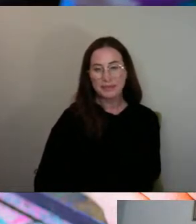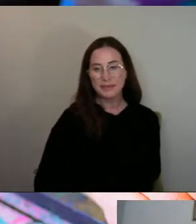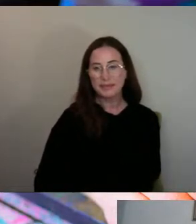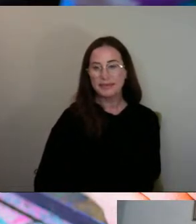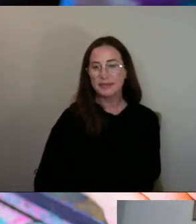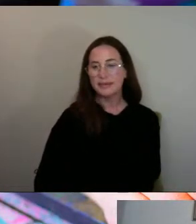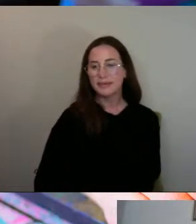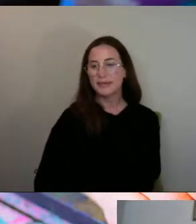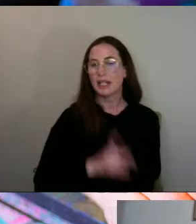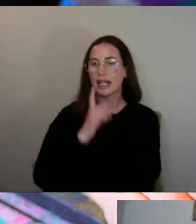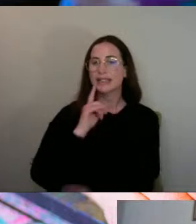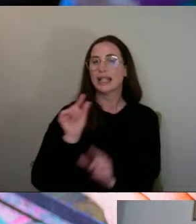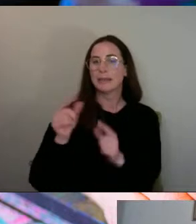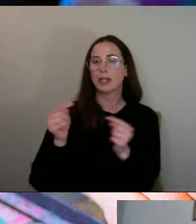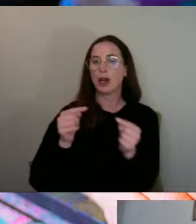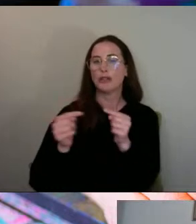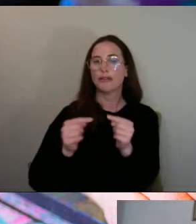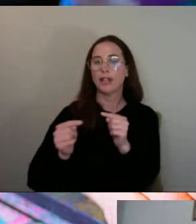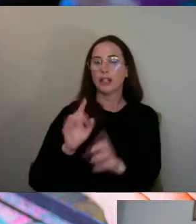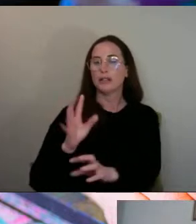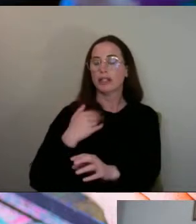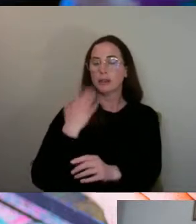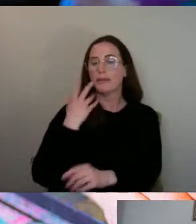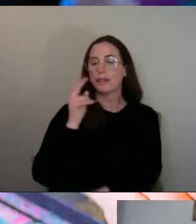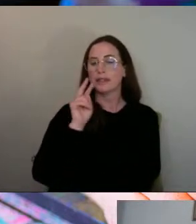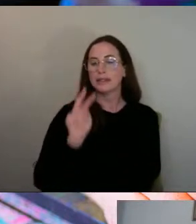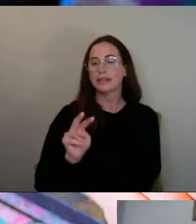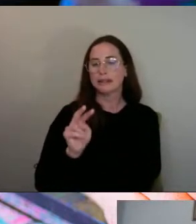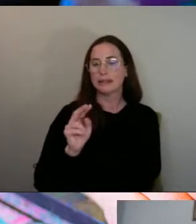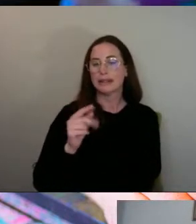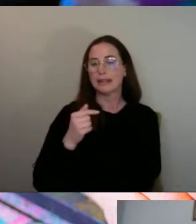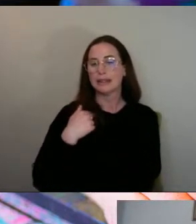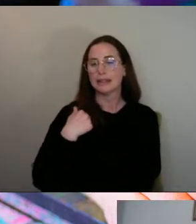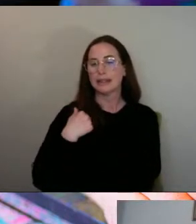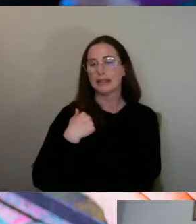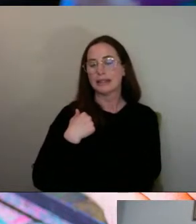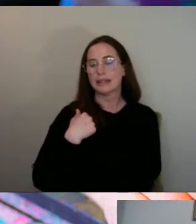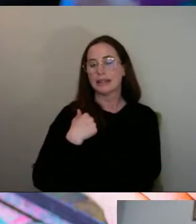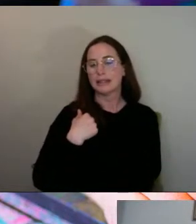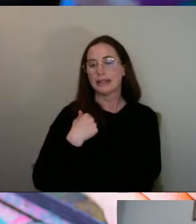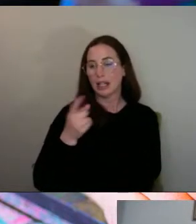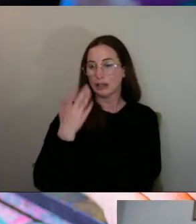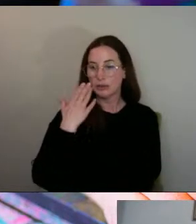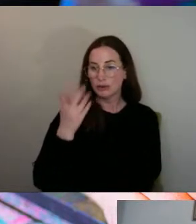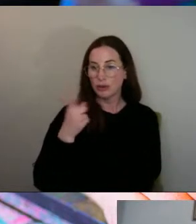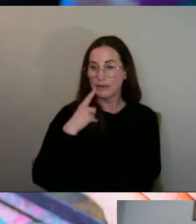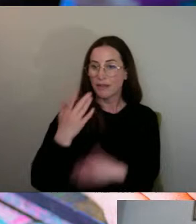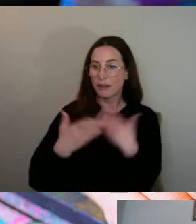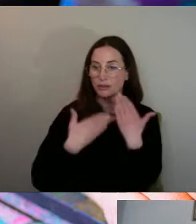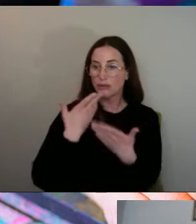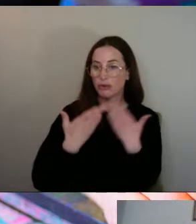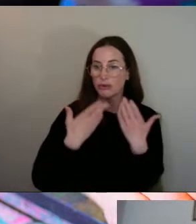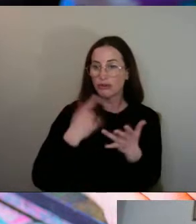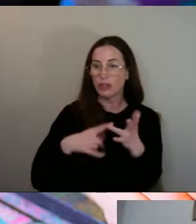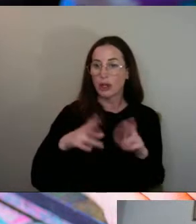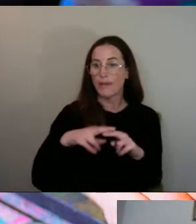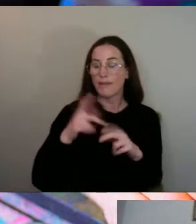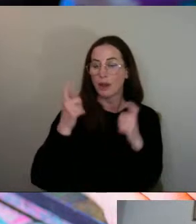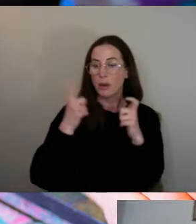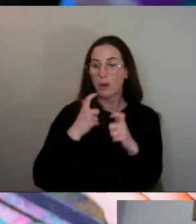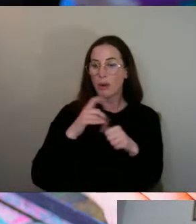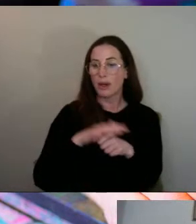controversial. I don't know if you can really see. I'll put a picture on the other thing. I don't know if you've had the story of the court case